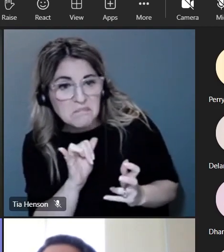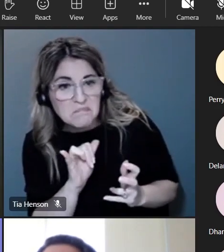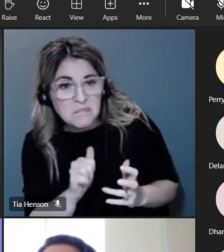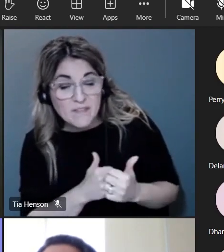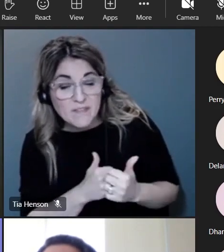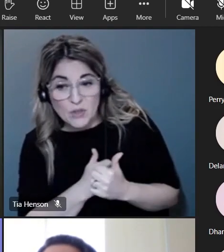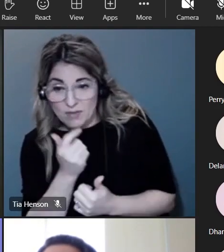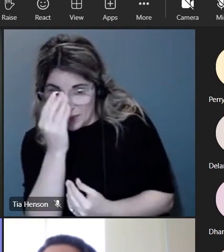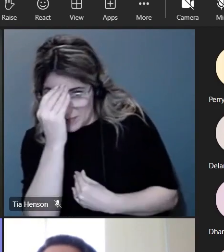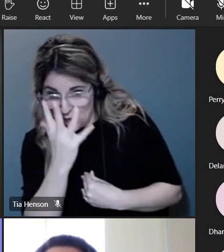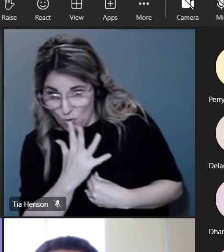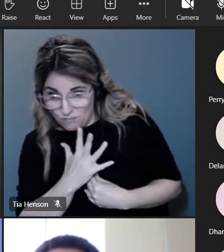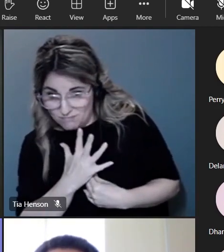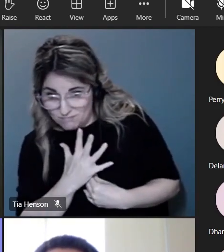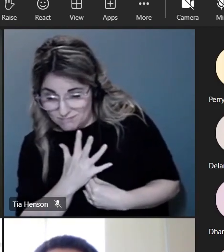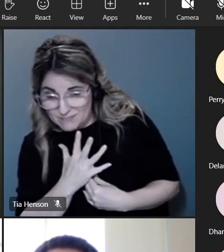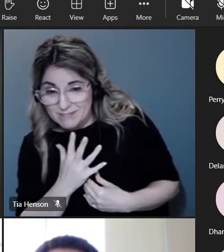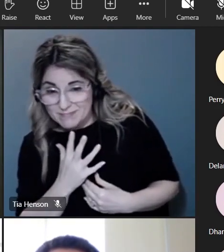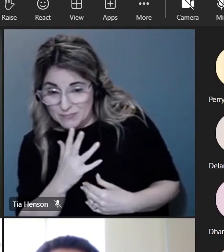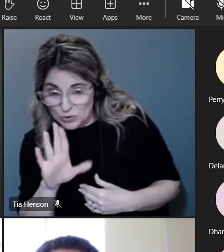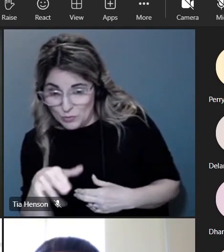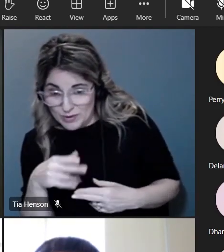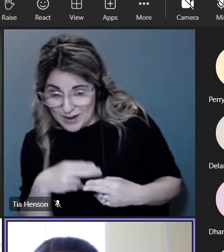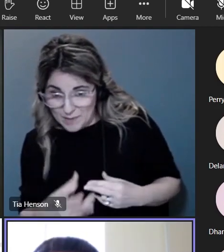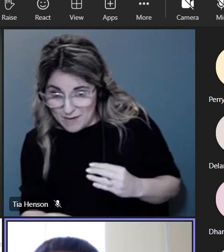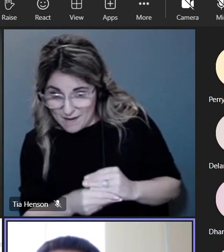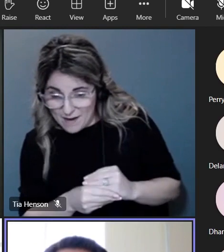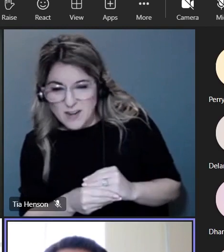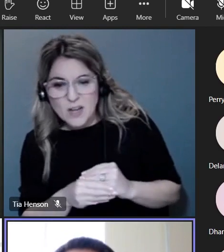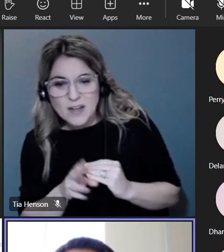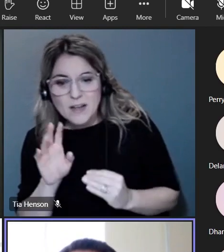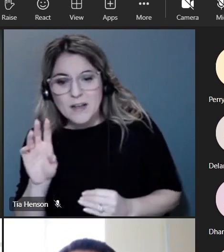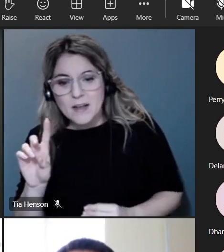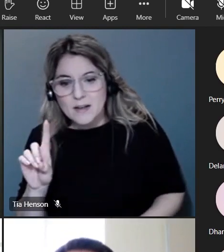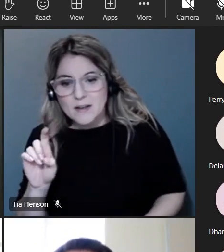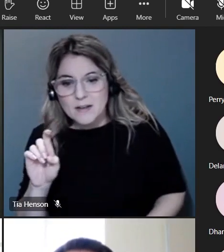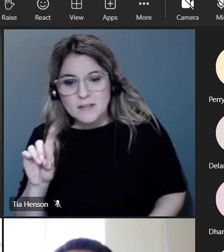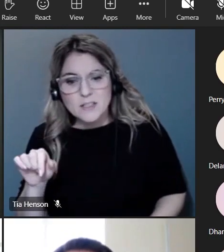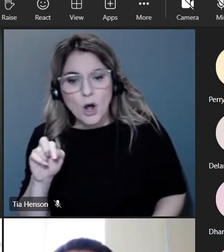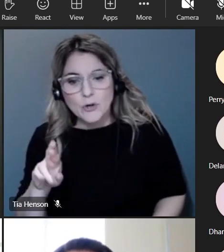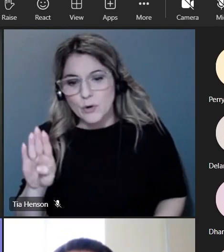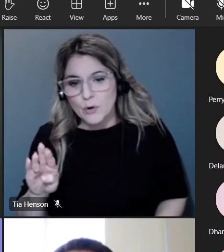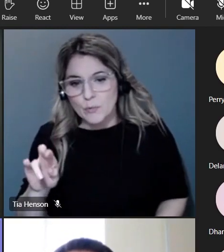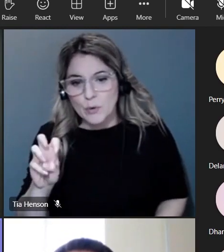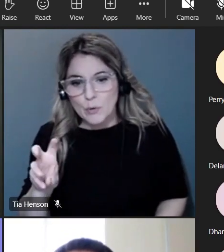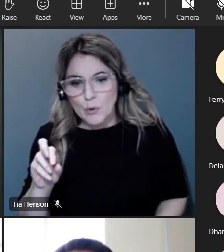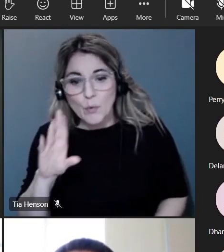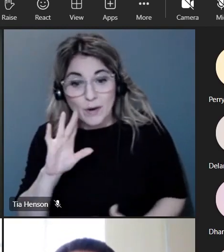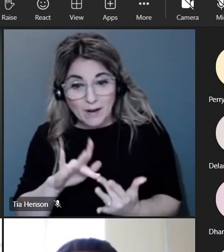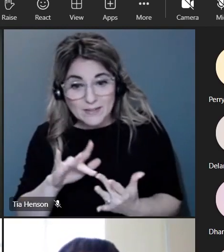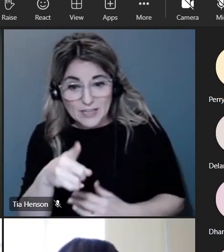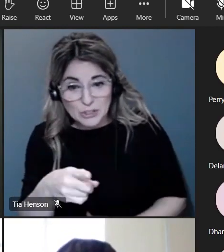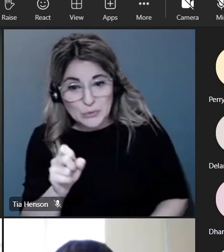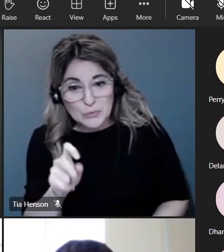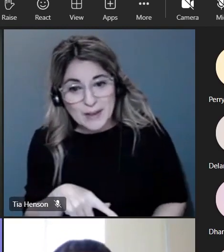then dr brewer will be back in touch with you on that thanks everyone all right